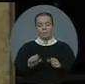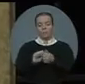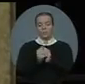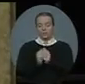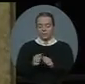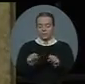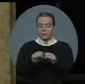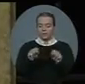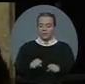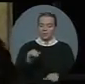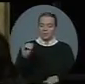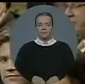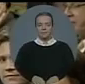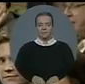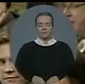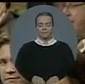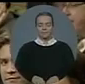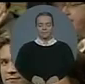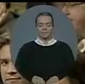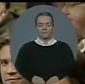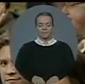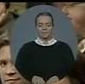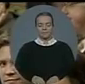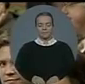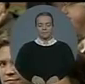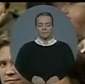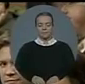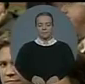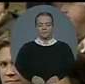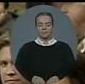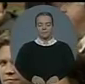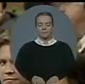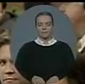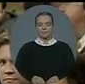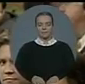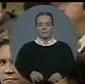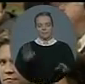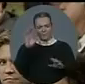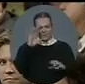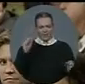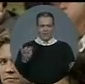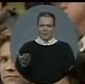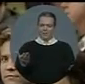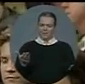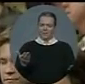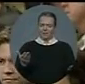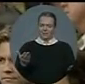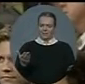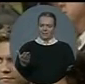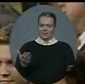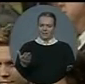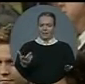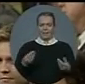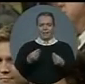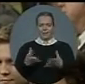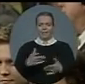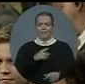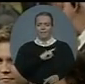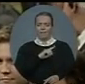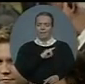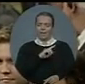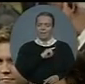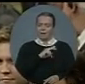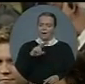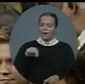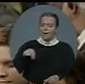and killing the entire system? The level of fear-mongering from the NDP today is absolutely off the scale. I